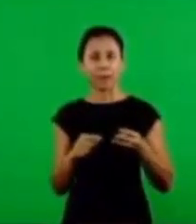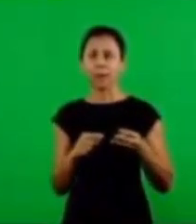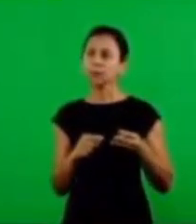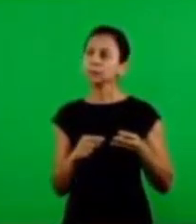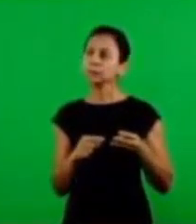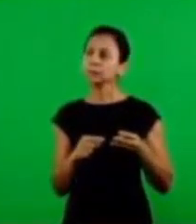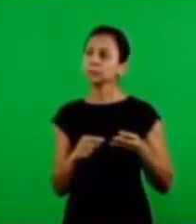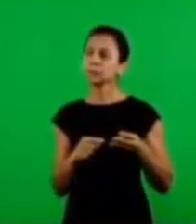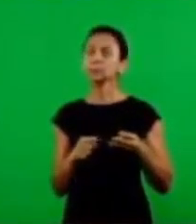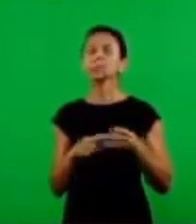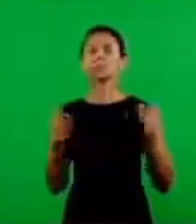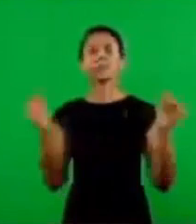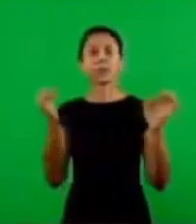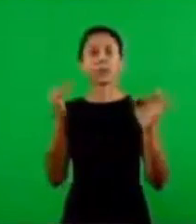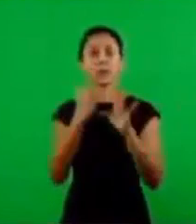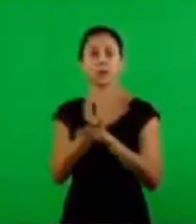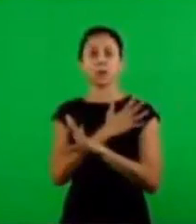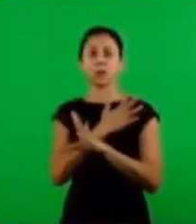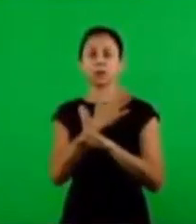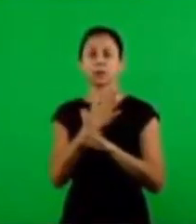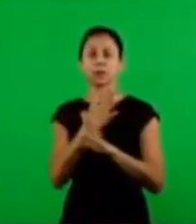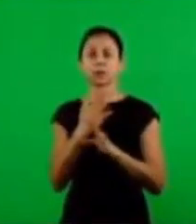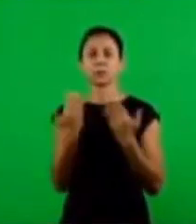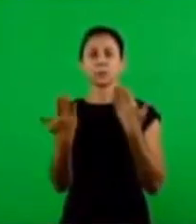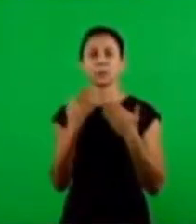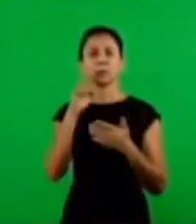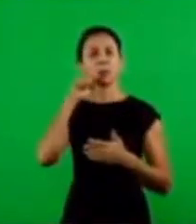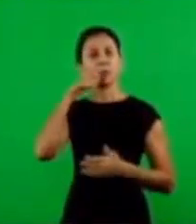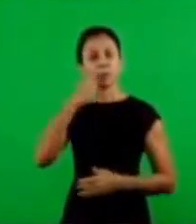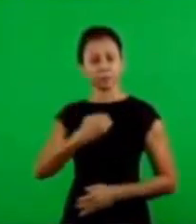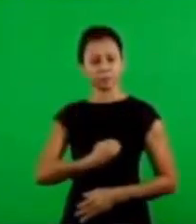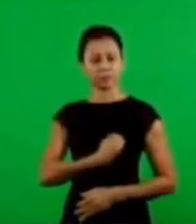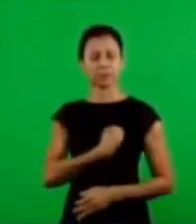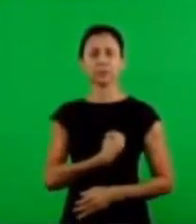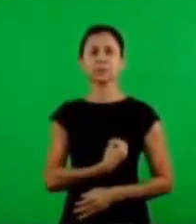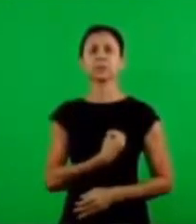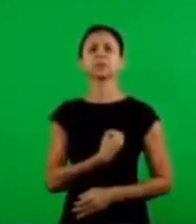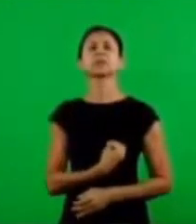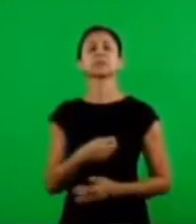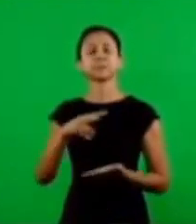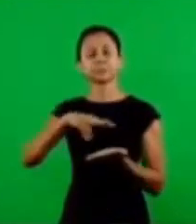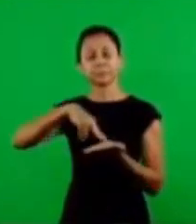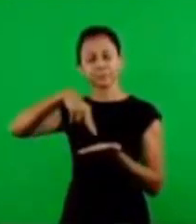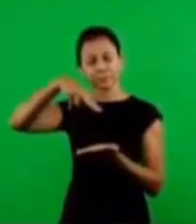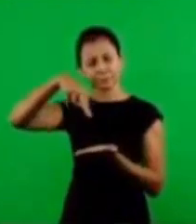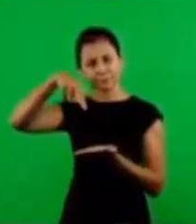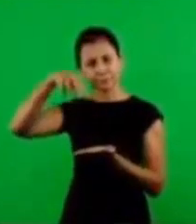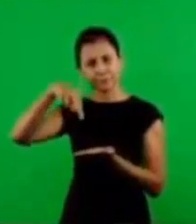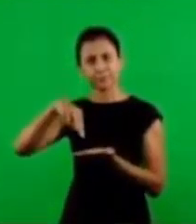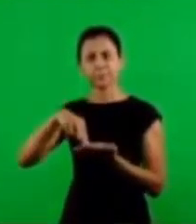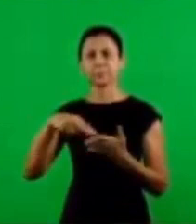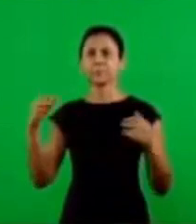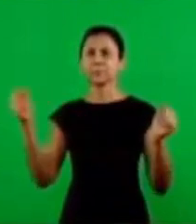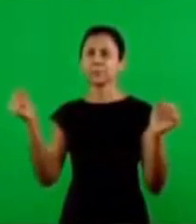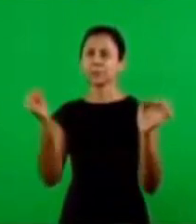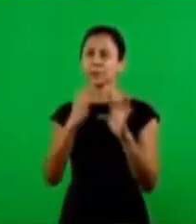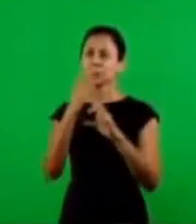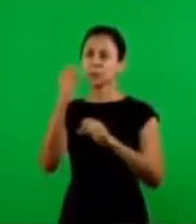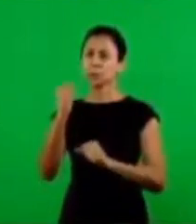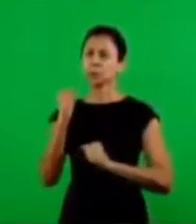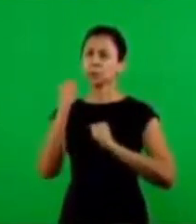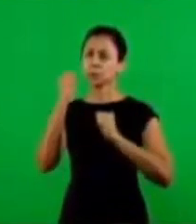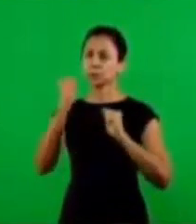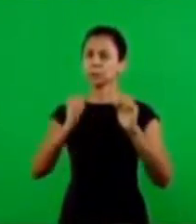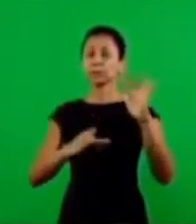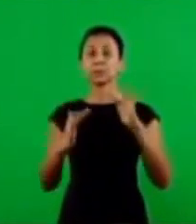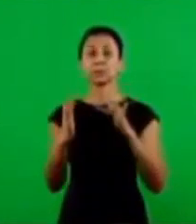now his glory manifests as the bread of life the one that was risen from the dead so the glory of